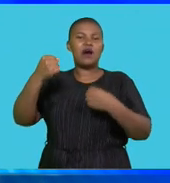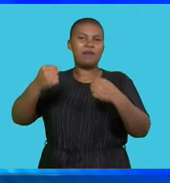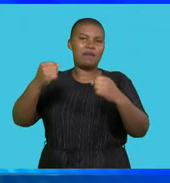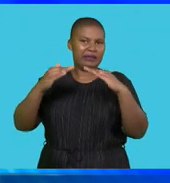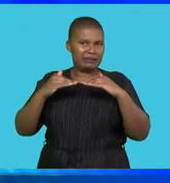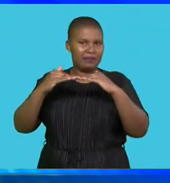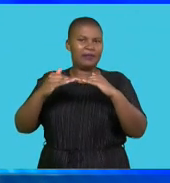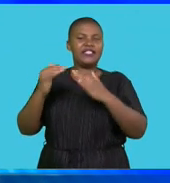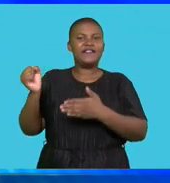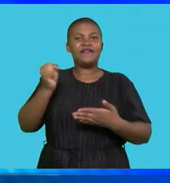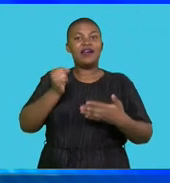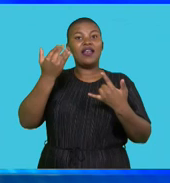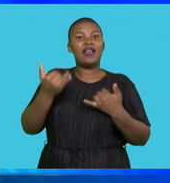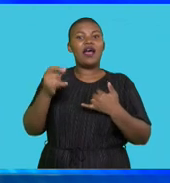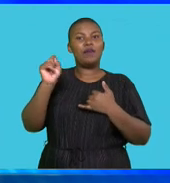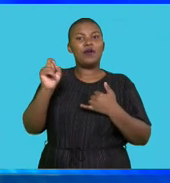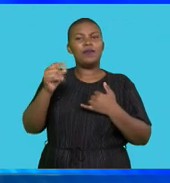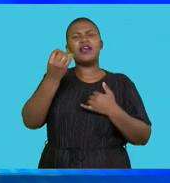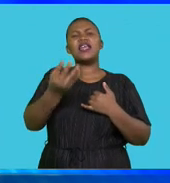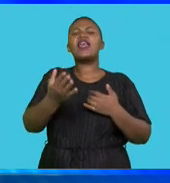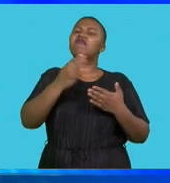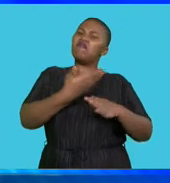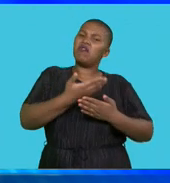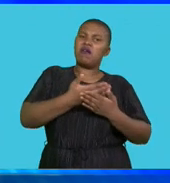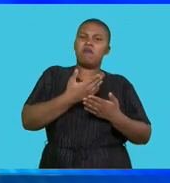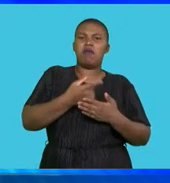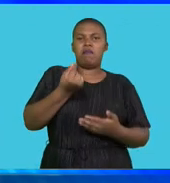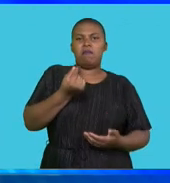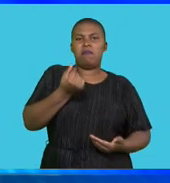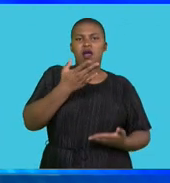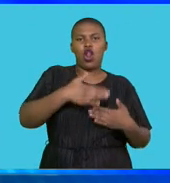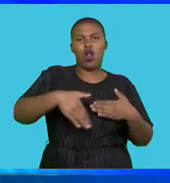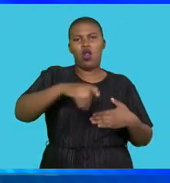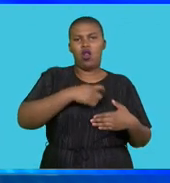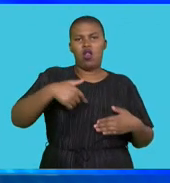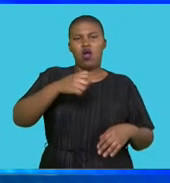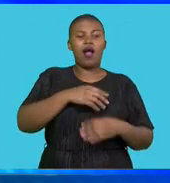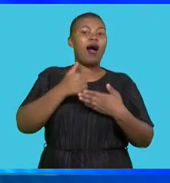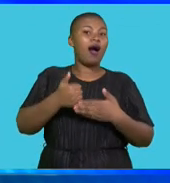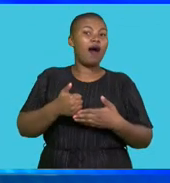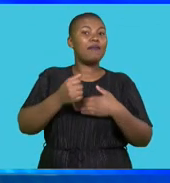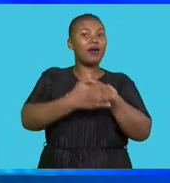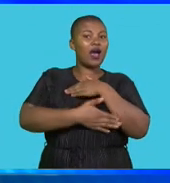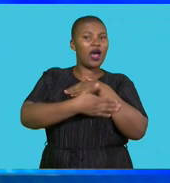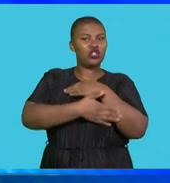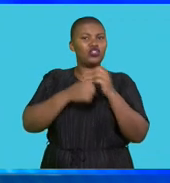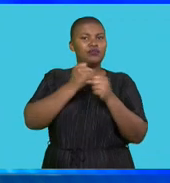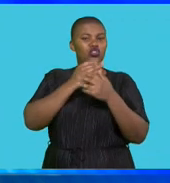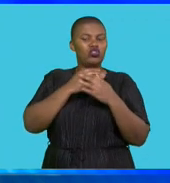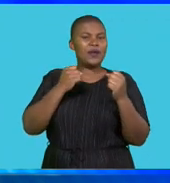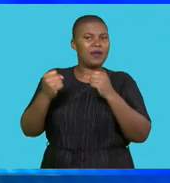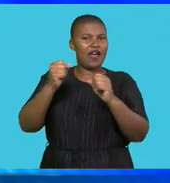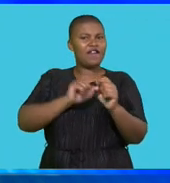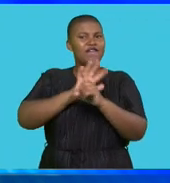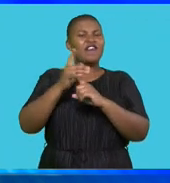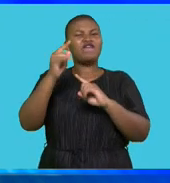This initiative aims to provide affordable and long-term financing to help the nation strengthen its ability to withstand the impacts